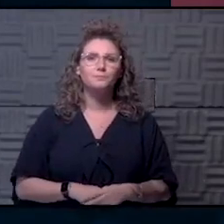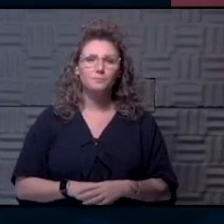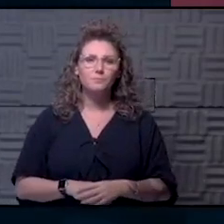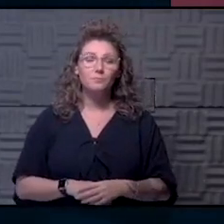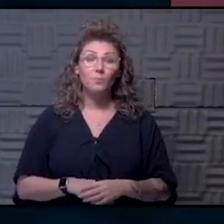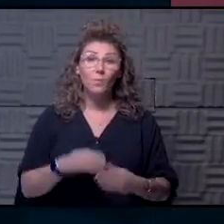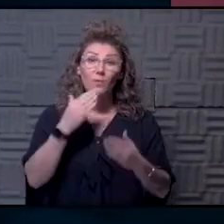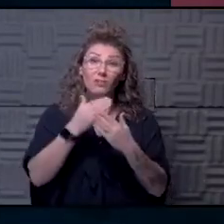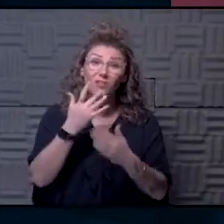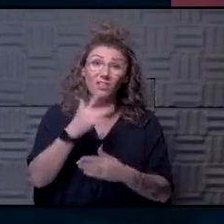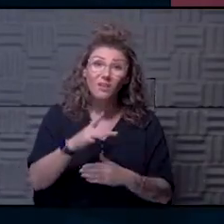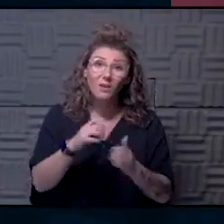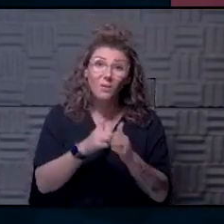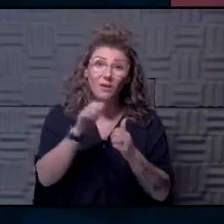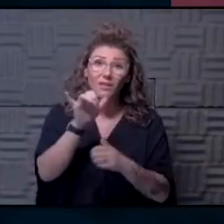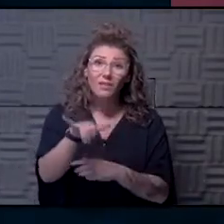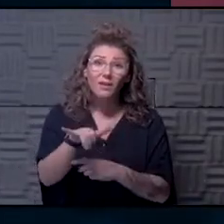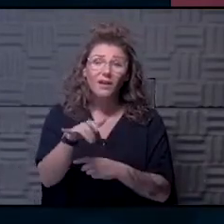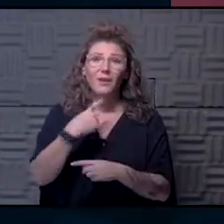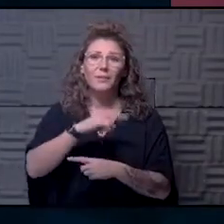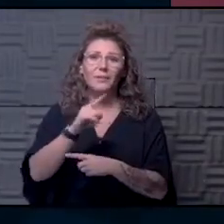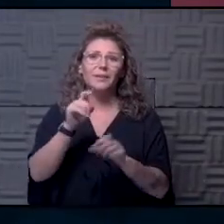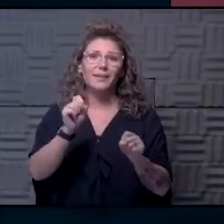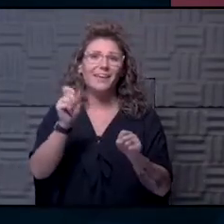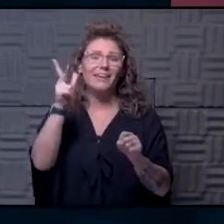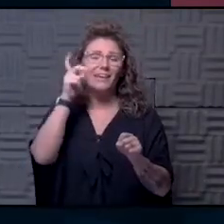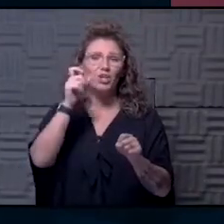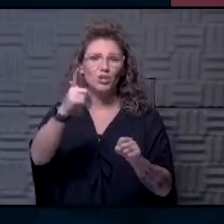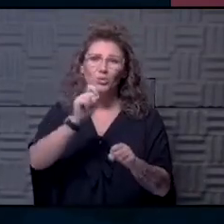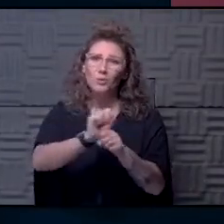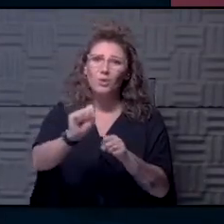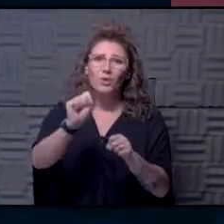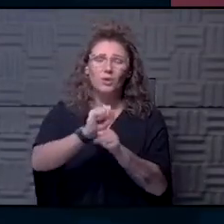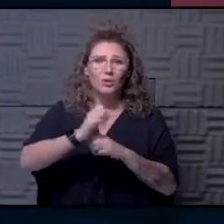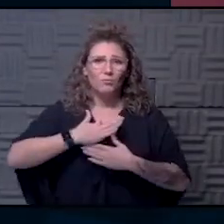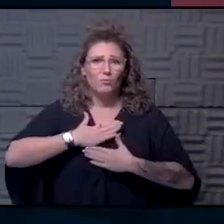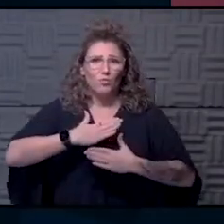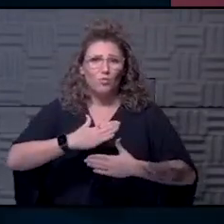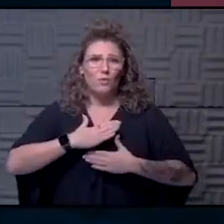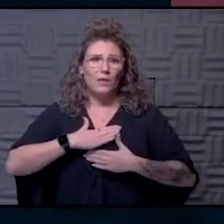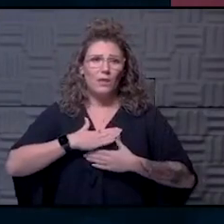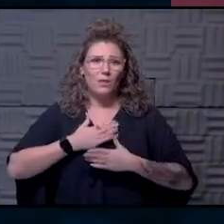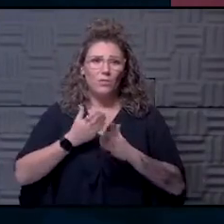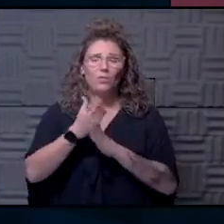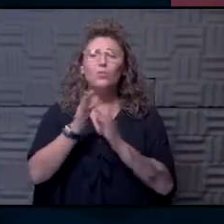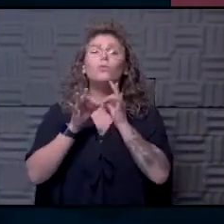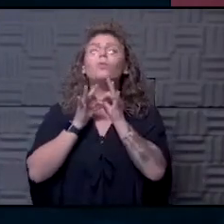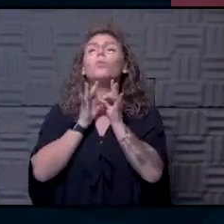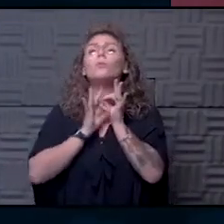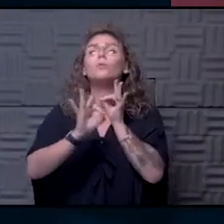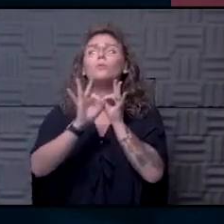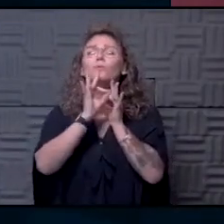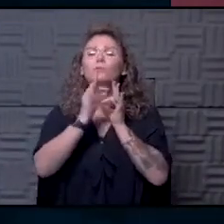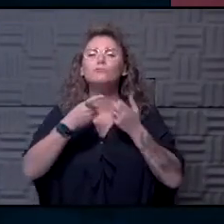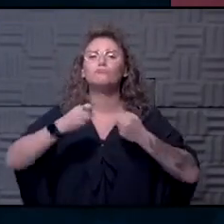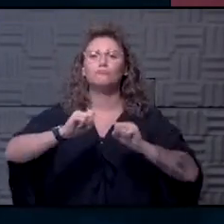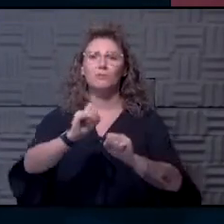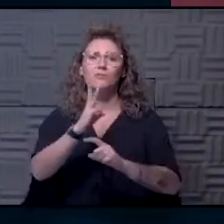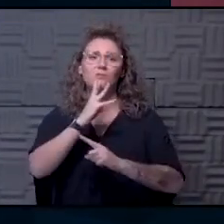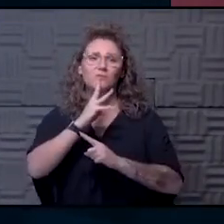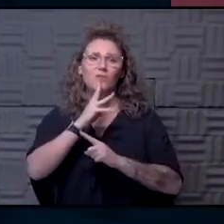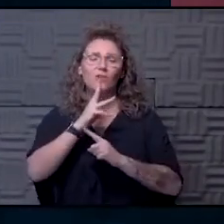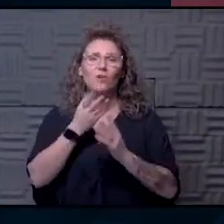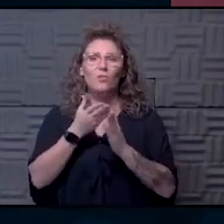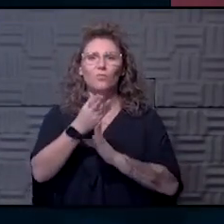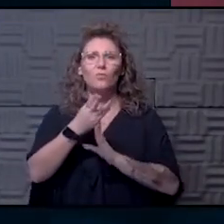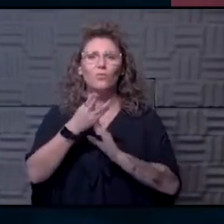Well, good luck with that. And we can hear you're working to breathe a little bit through that narrowing and all. And I know you're trying to talk through your valve there